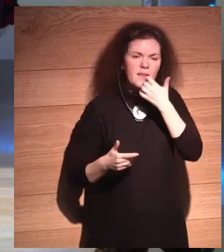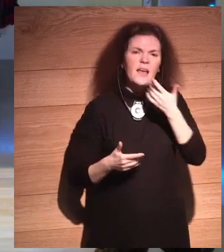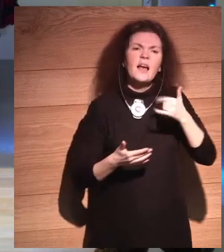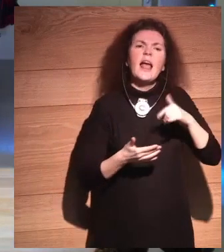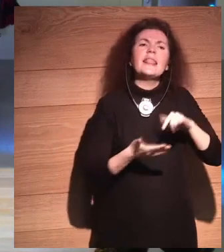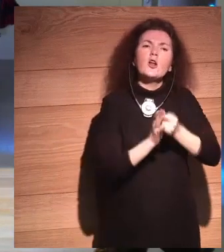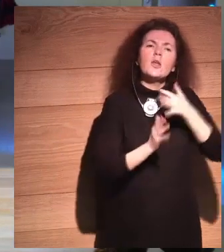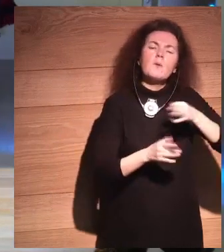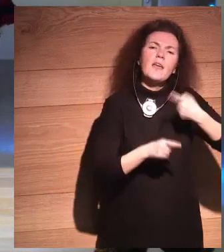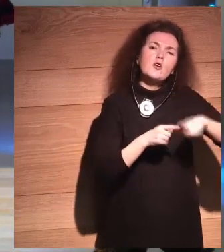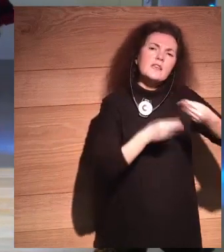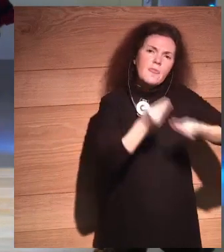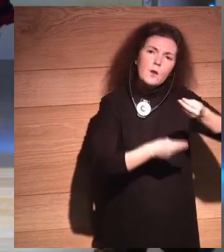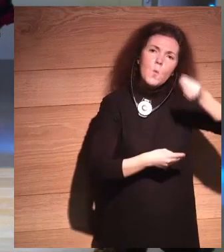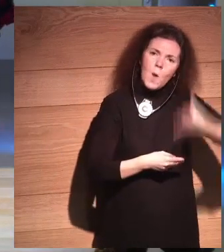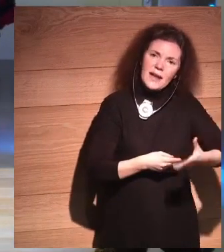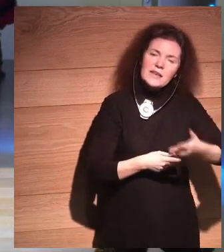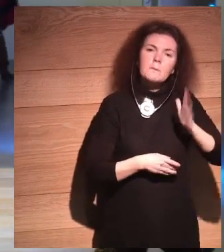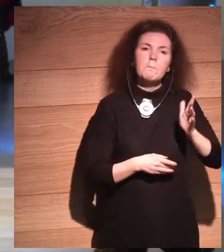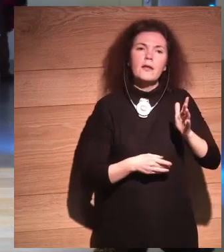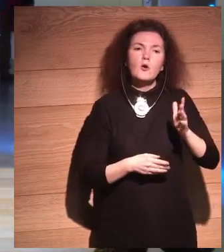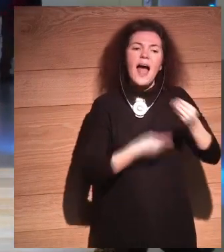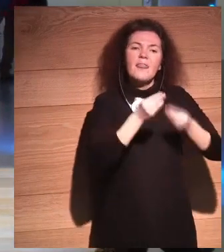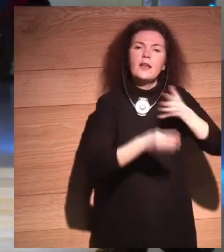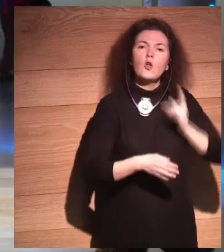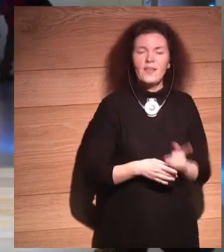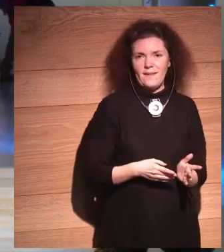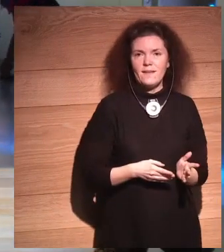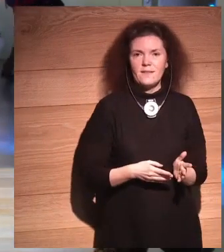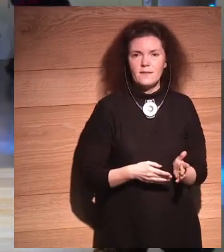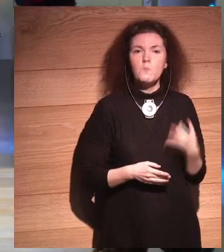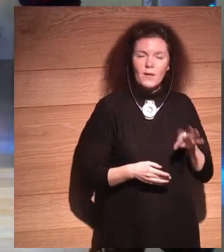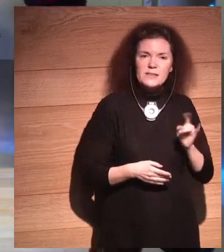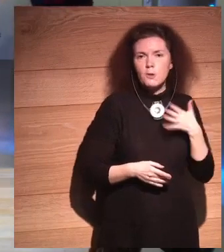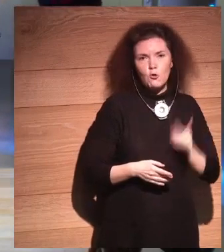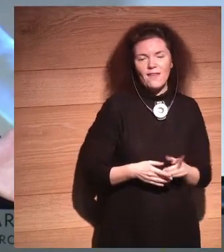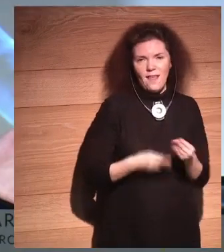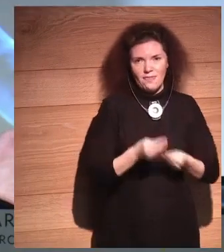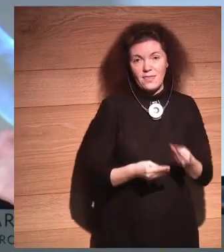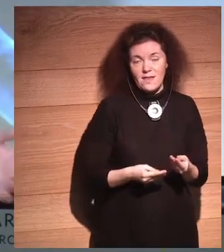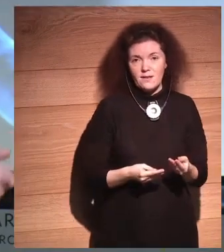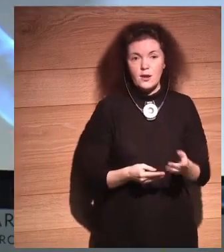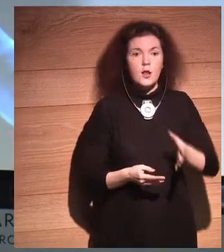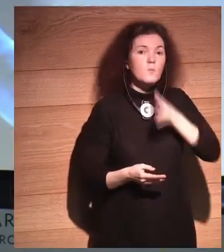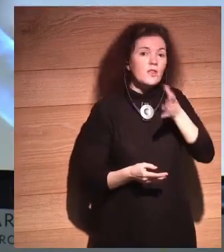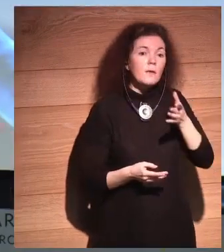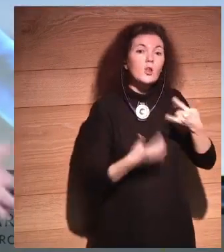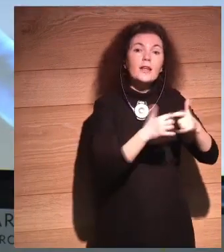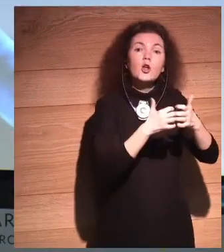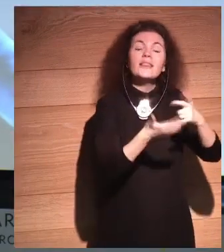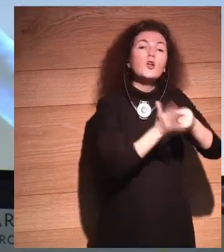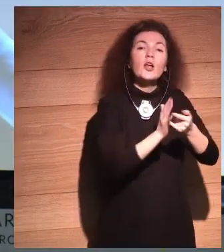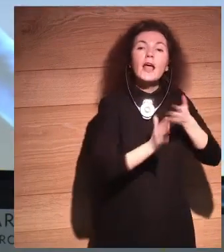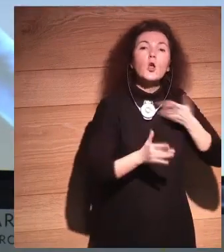but it does not want to do great things. That's because it doesn't want anything. If